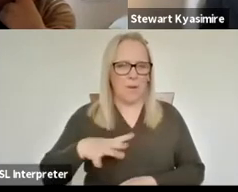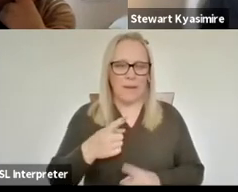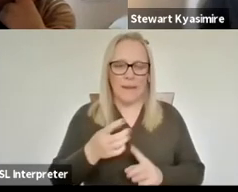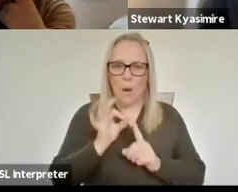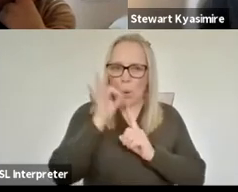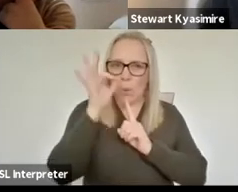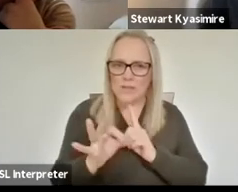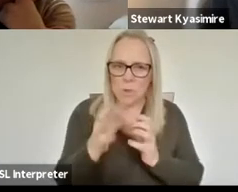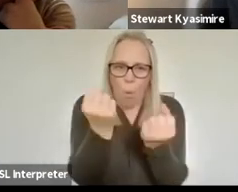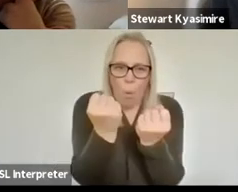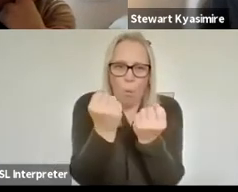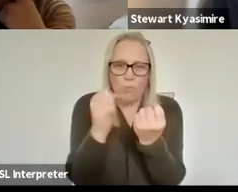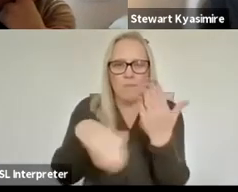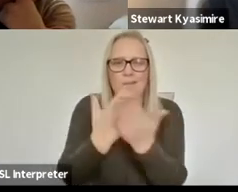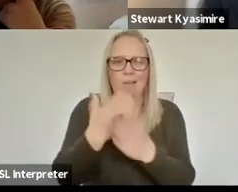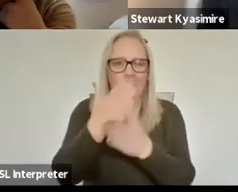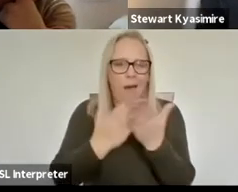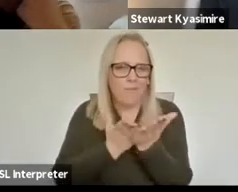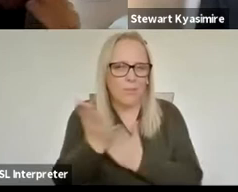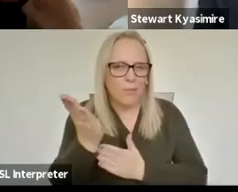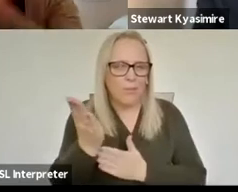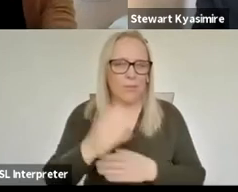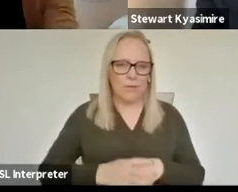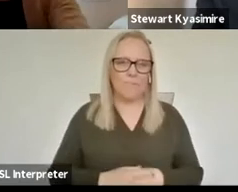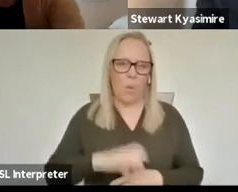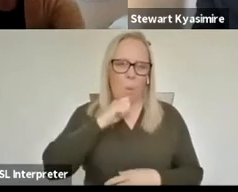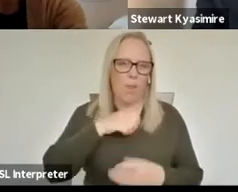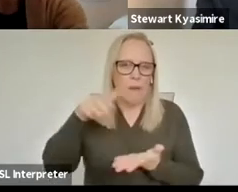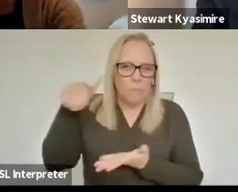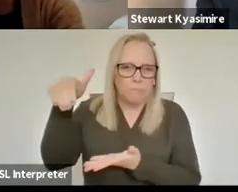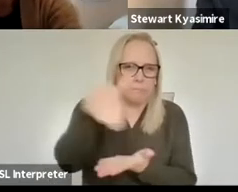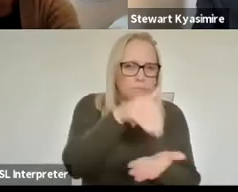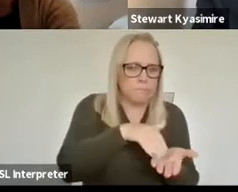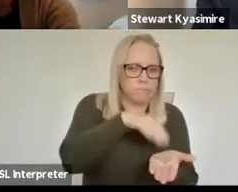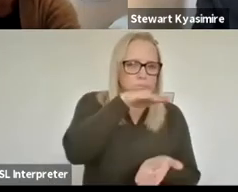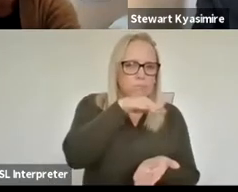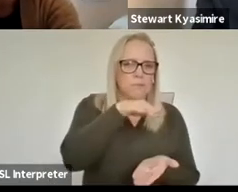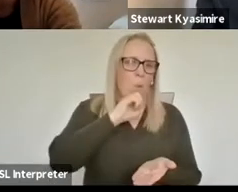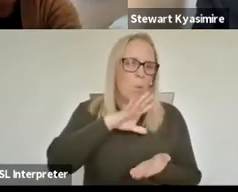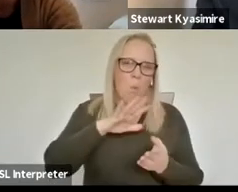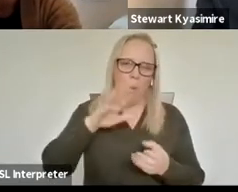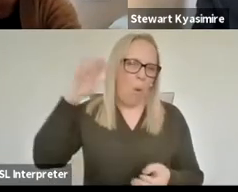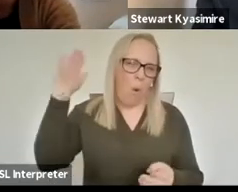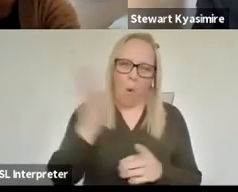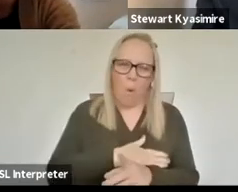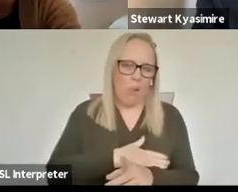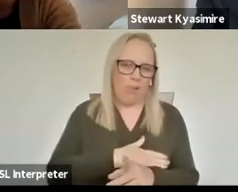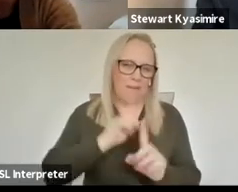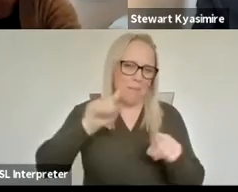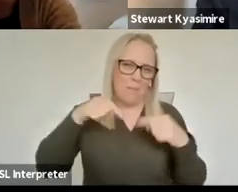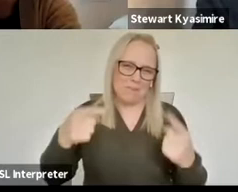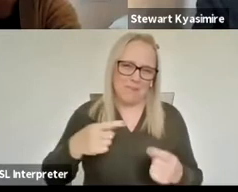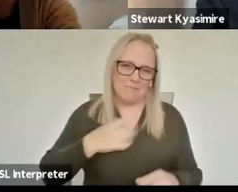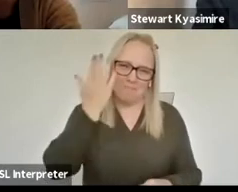halfway through. I'll do as best as I can to take as many as possible but I'm sure I won't get them all in so please forgive me if